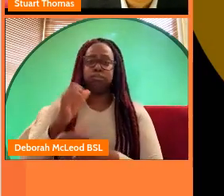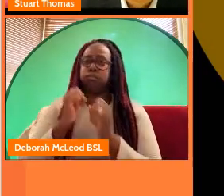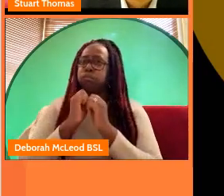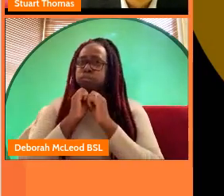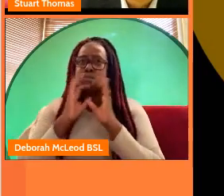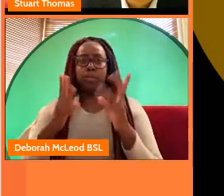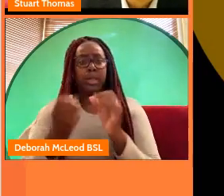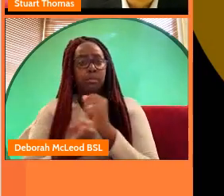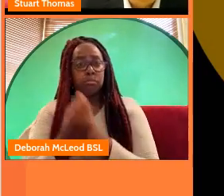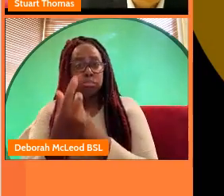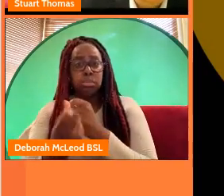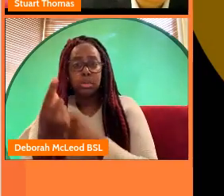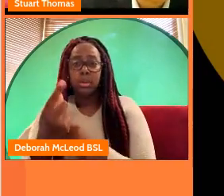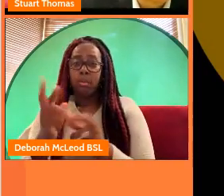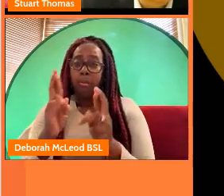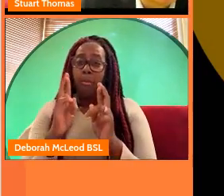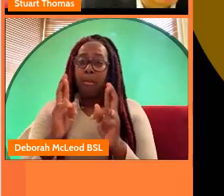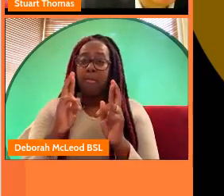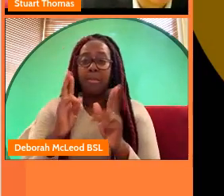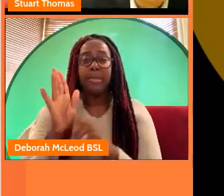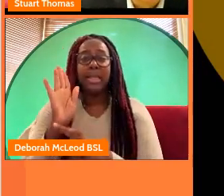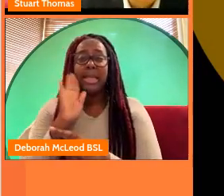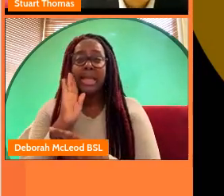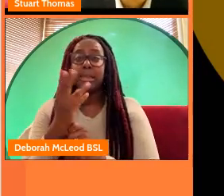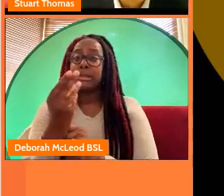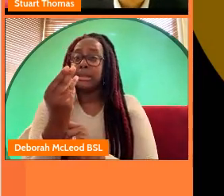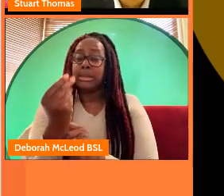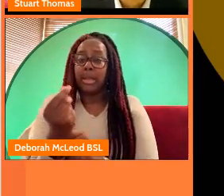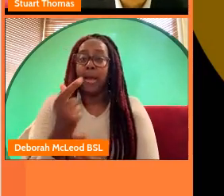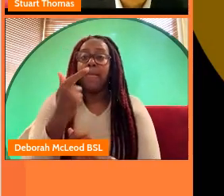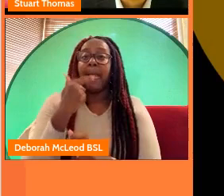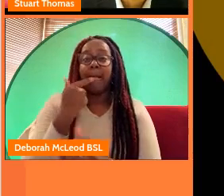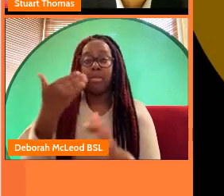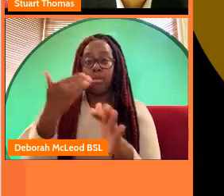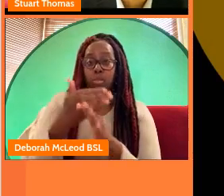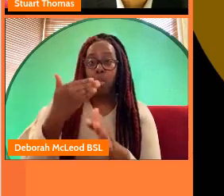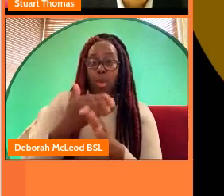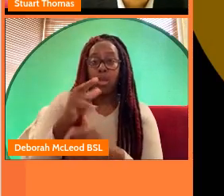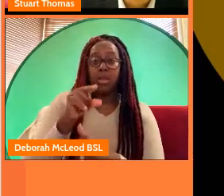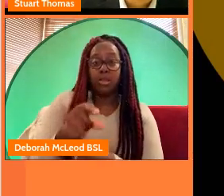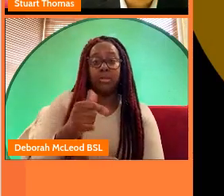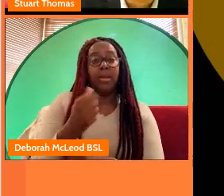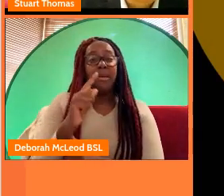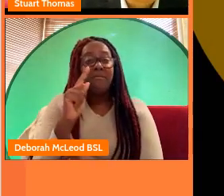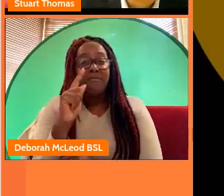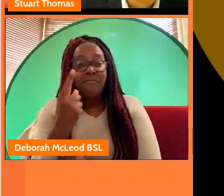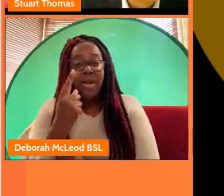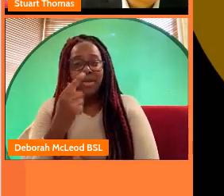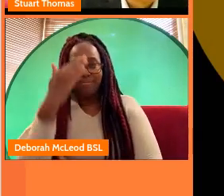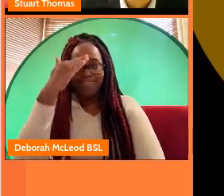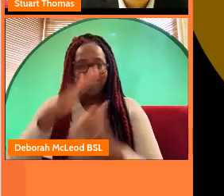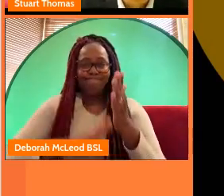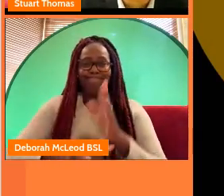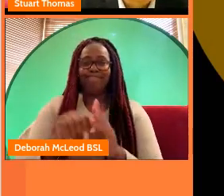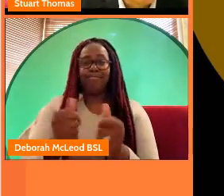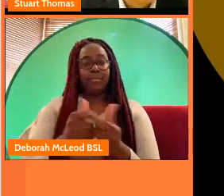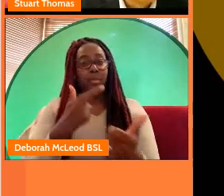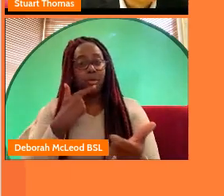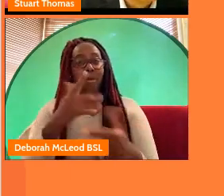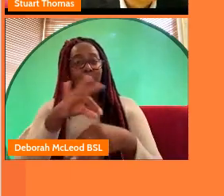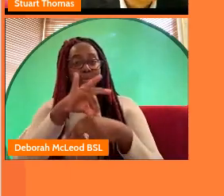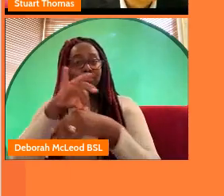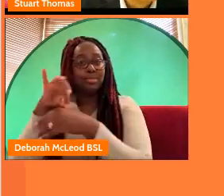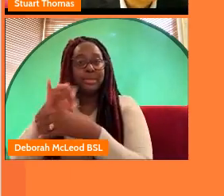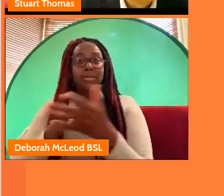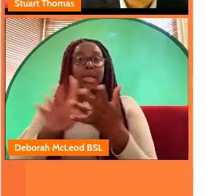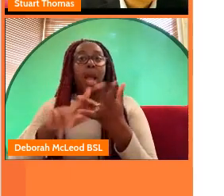and right now hopefully we're better hear from some of the apprentices and their employers speaking about their first-hand experience of the apprentice hub